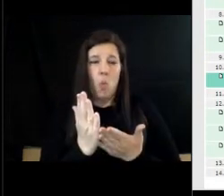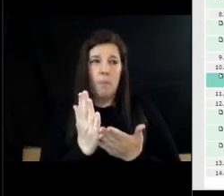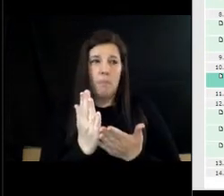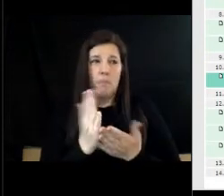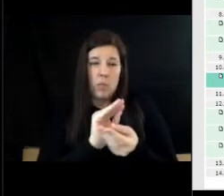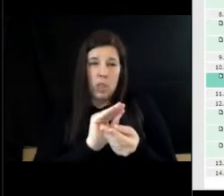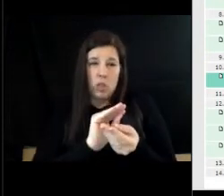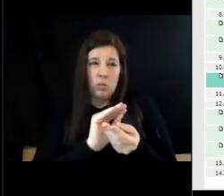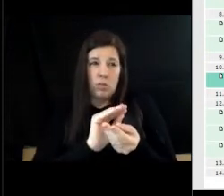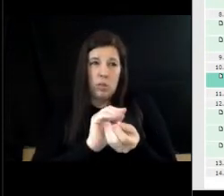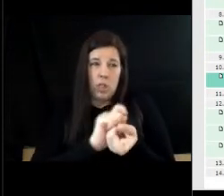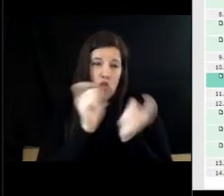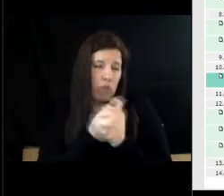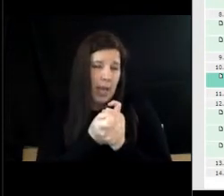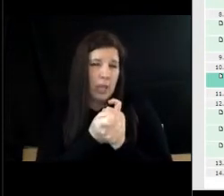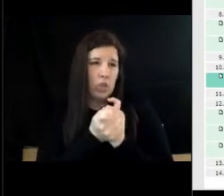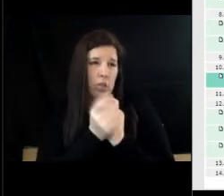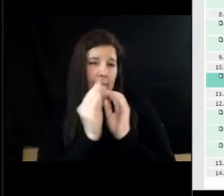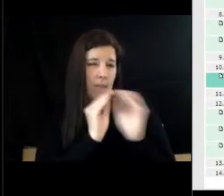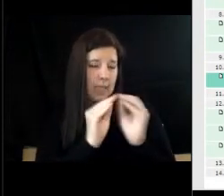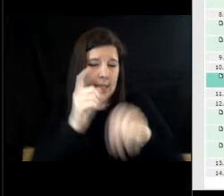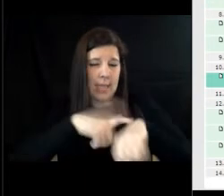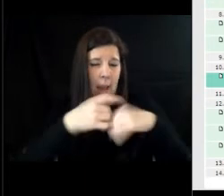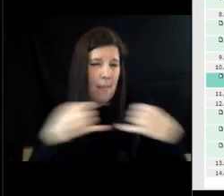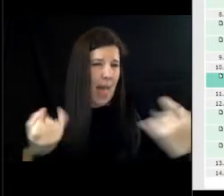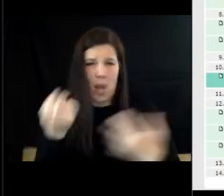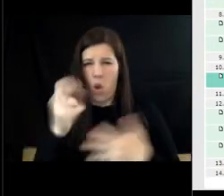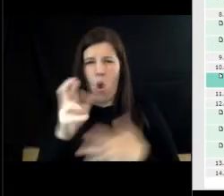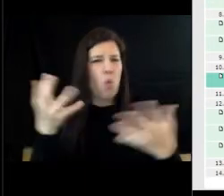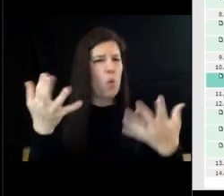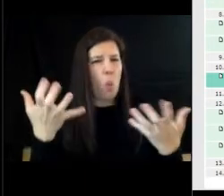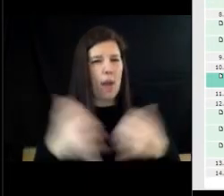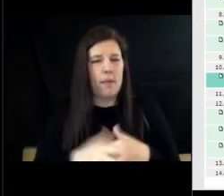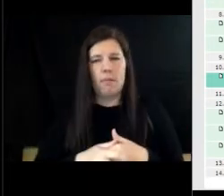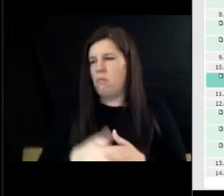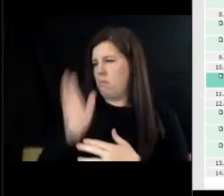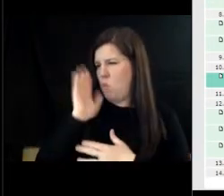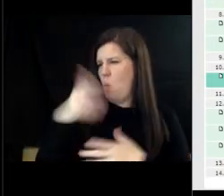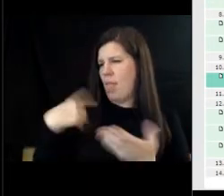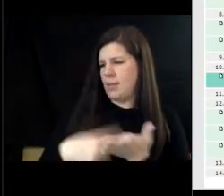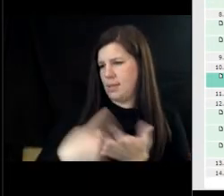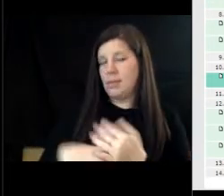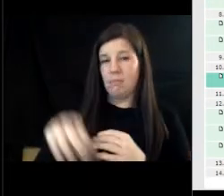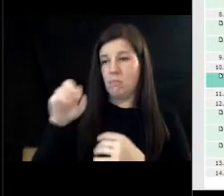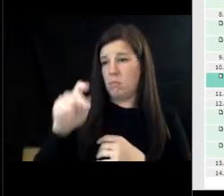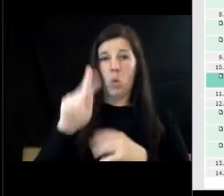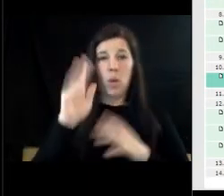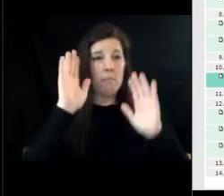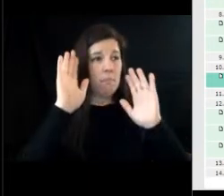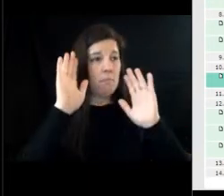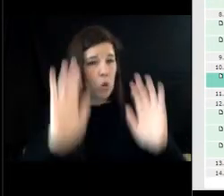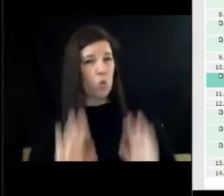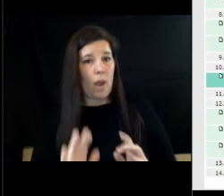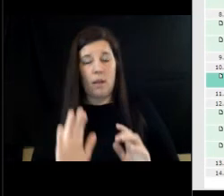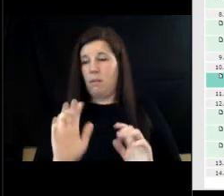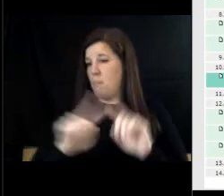um i don't what would be your pleasure we'll we'll continue to discuss it okay great but by all means go ahead and release